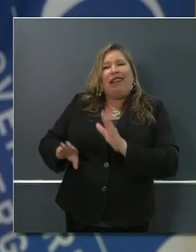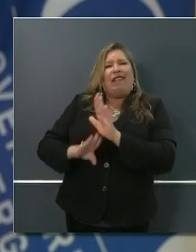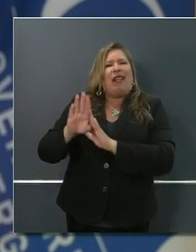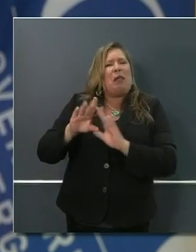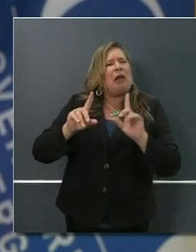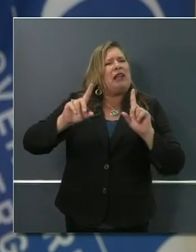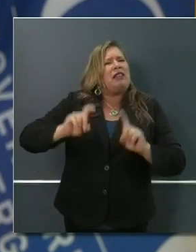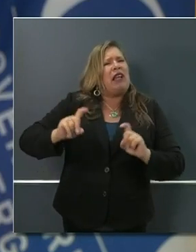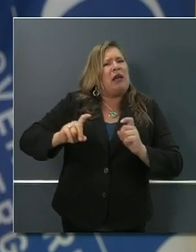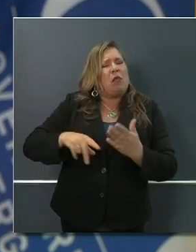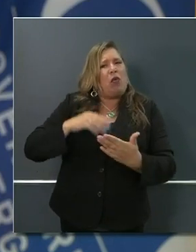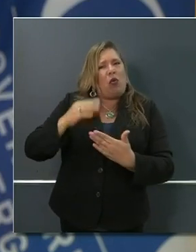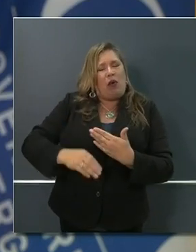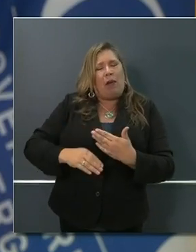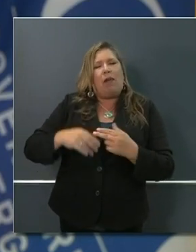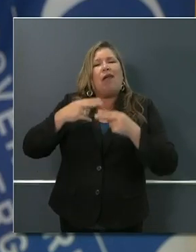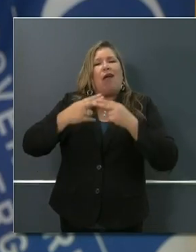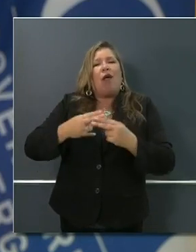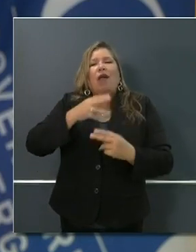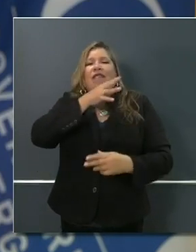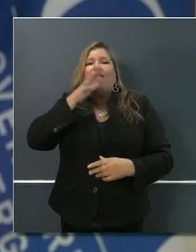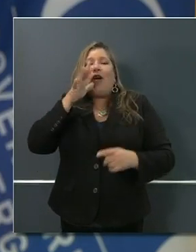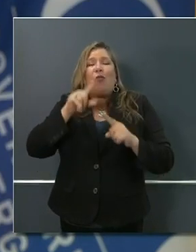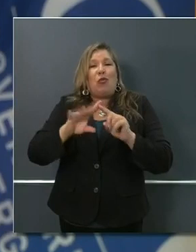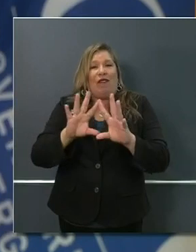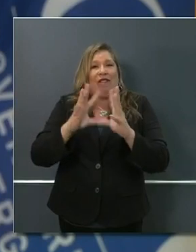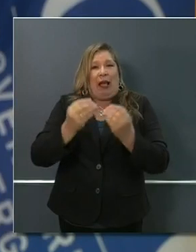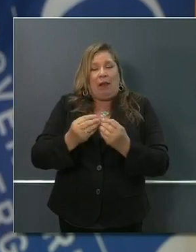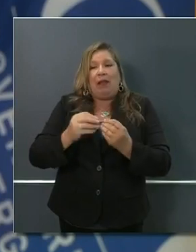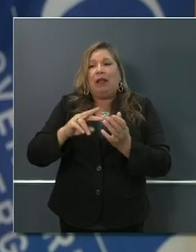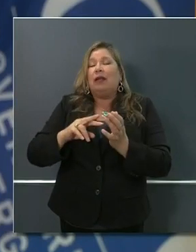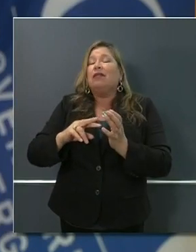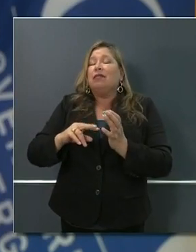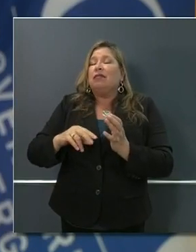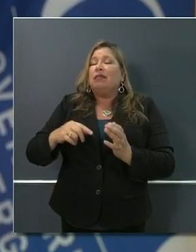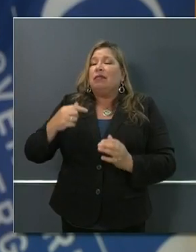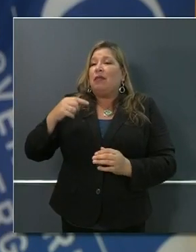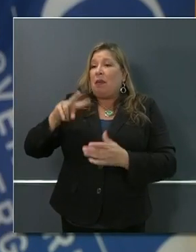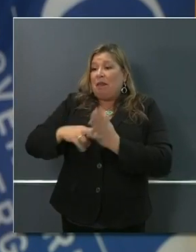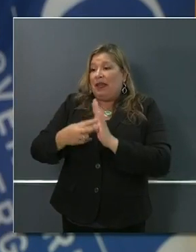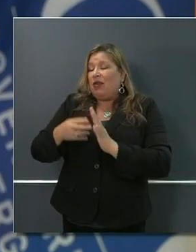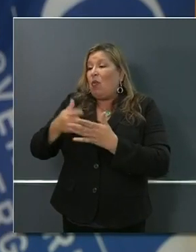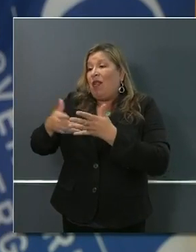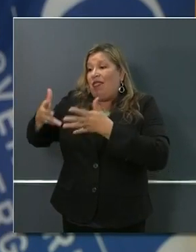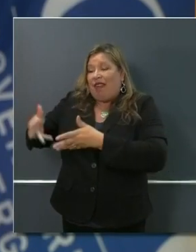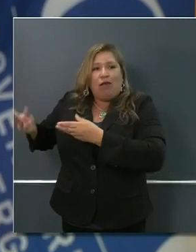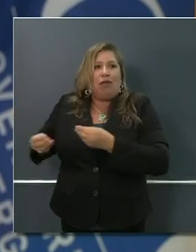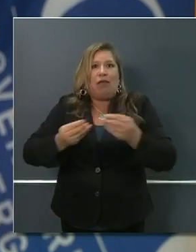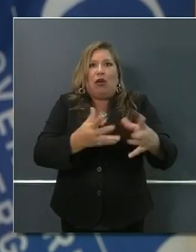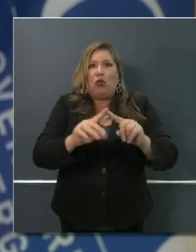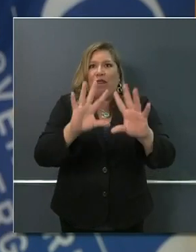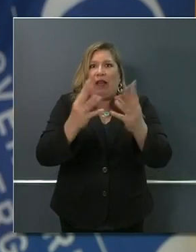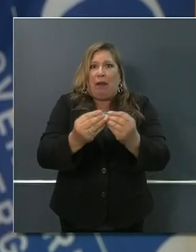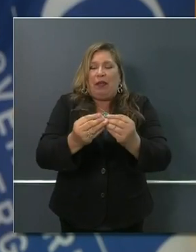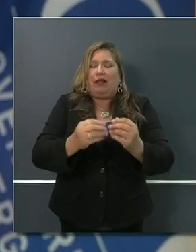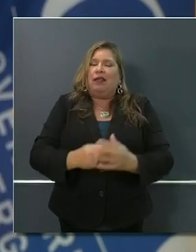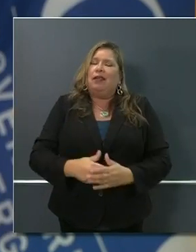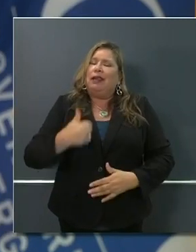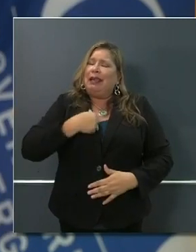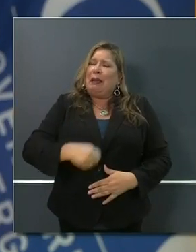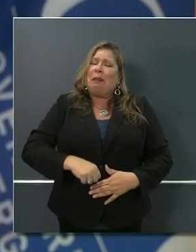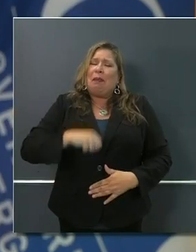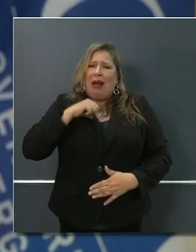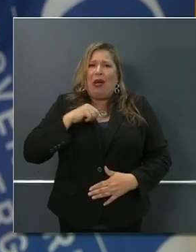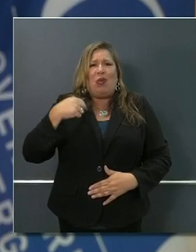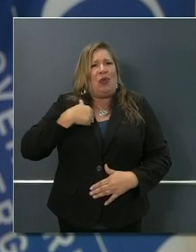Family Program. I am proud that when I was a member of the State Board of Food and Agriculture, we created a partnership to